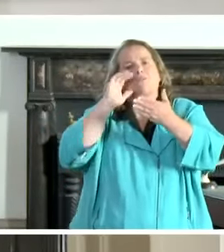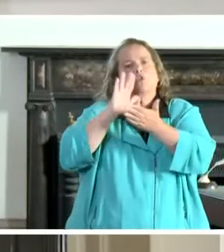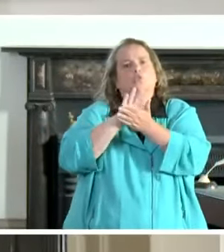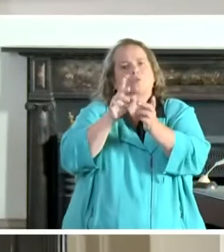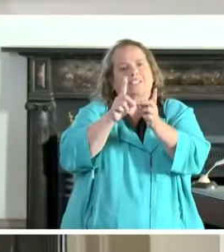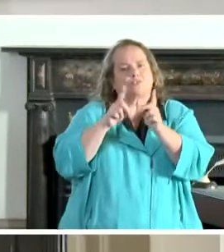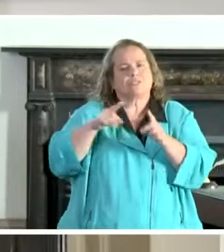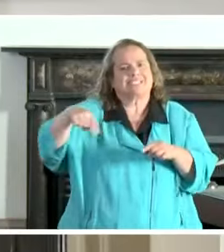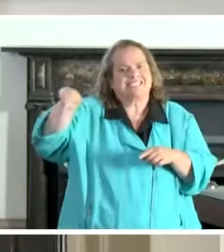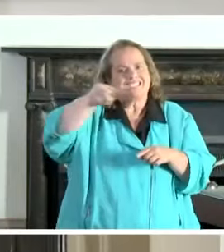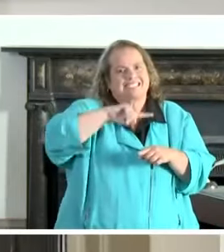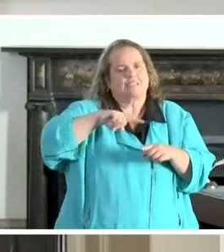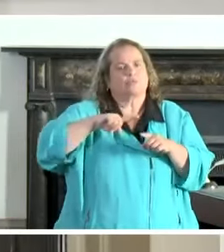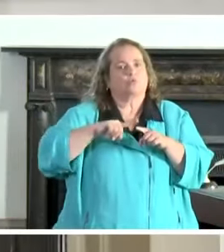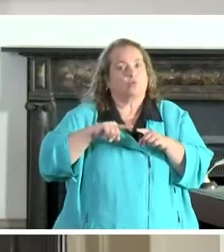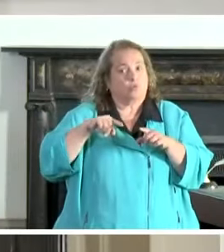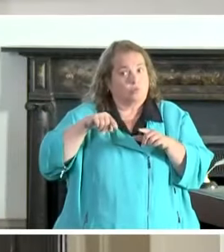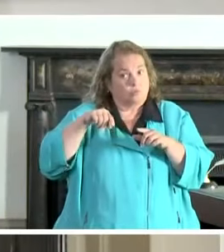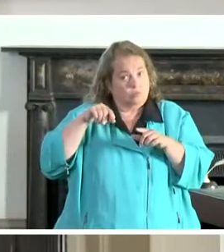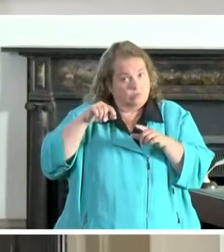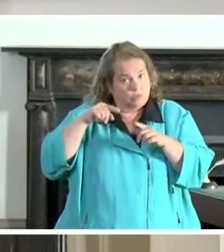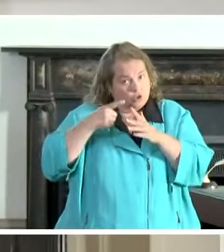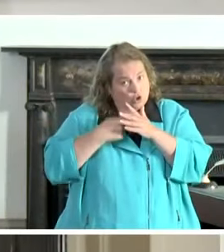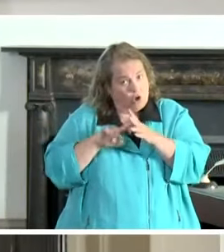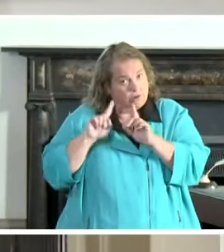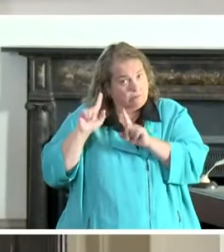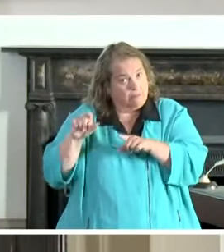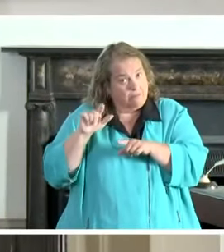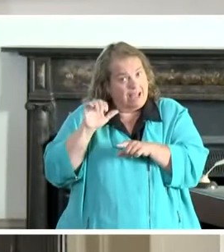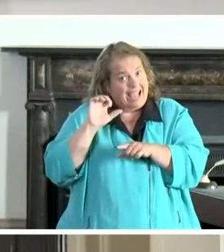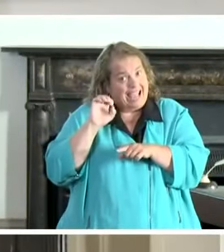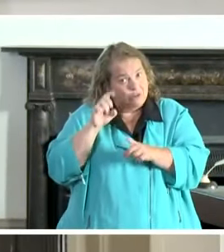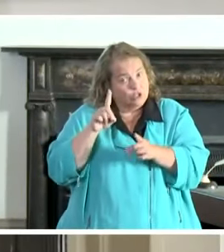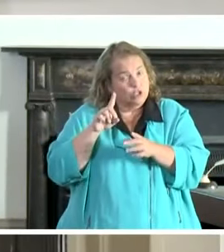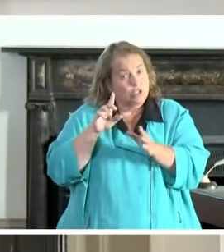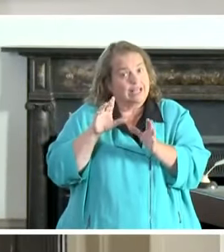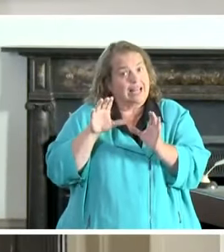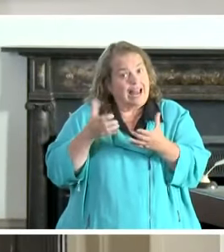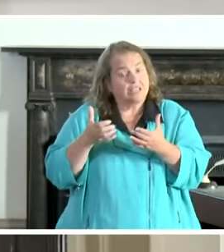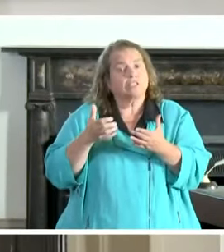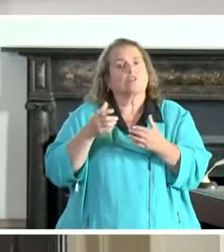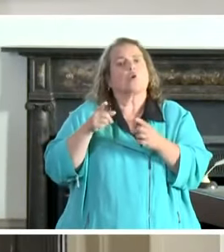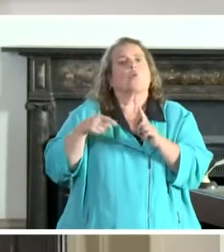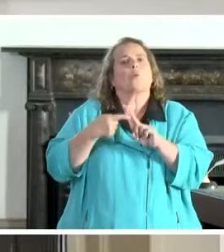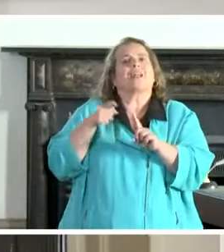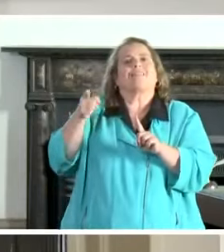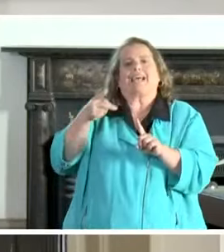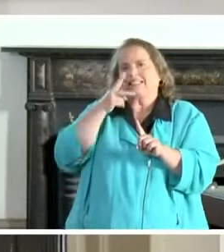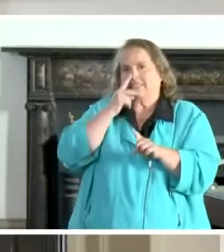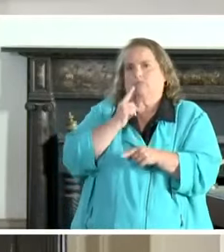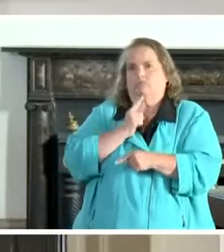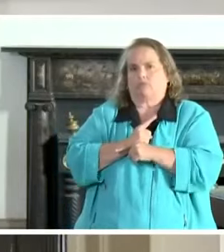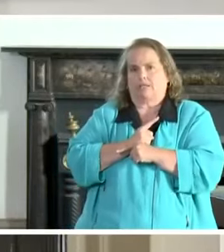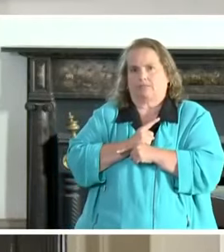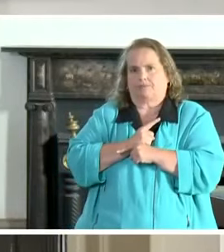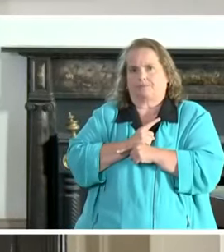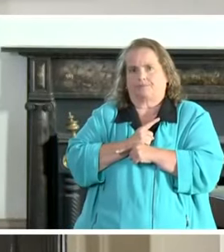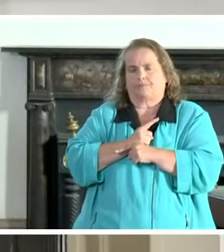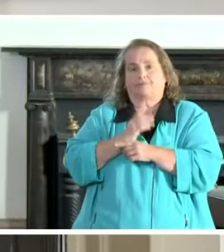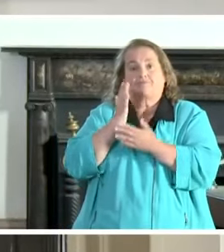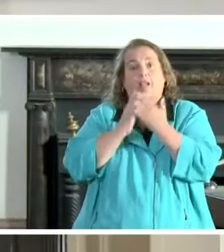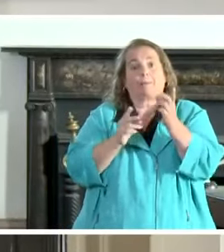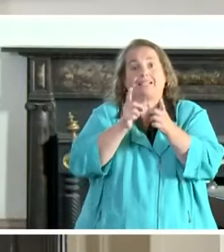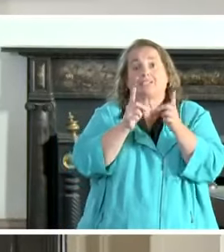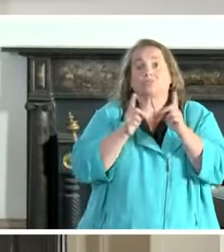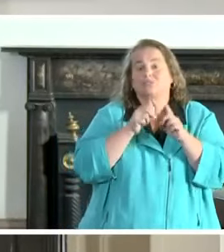districts to resume educational services as they see fit. For example, there are some districts I have heard